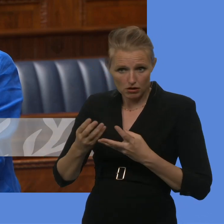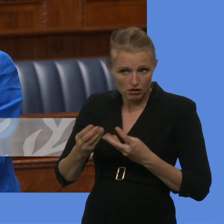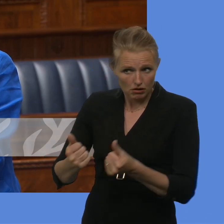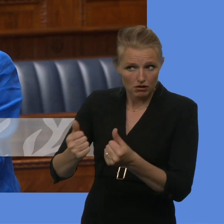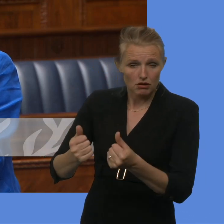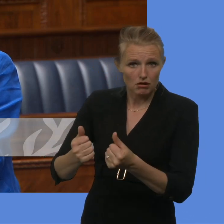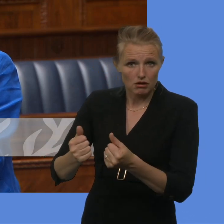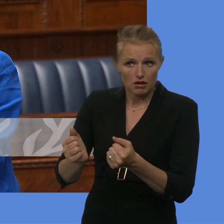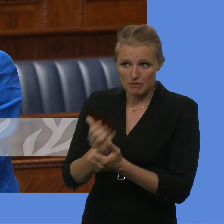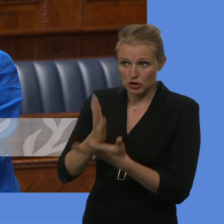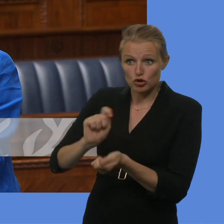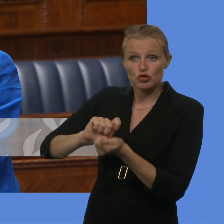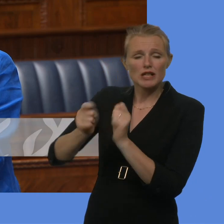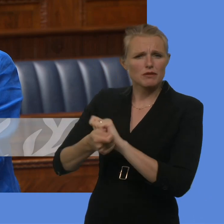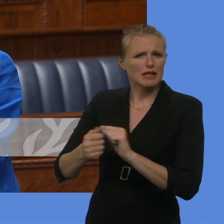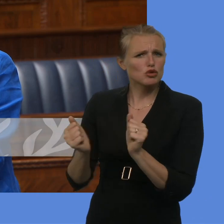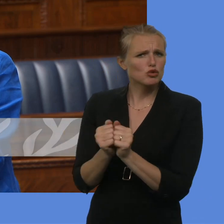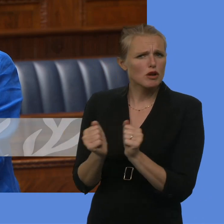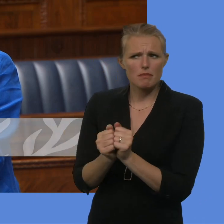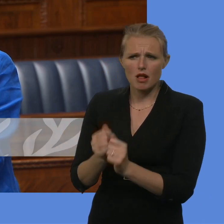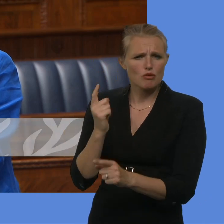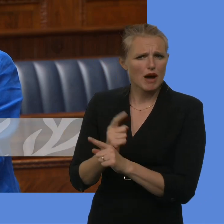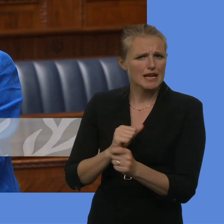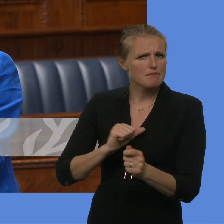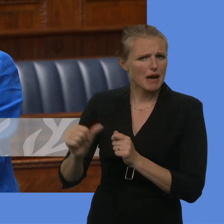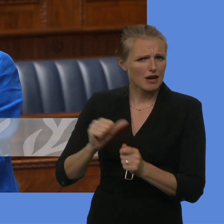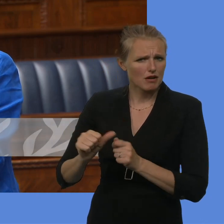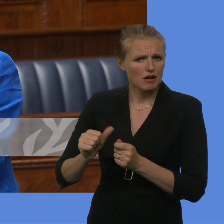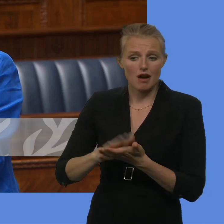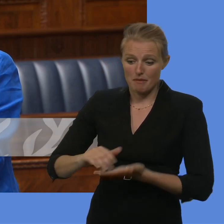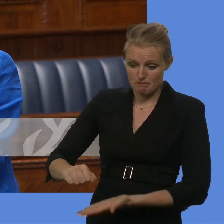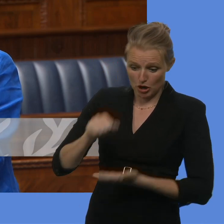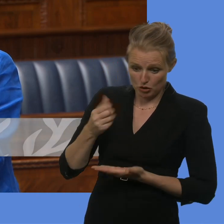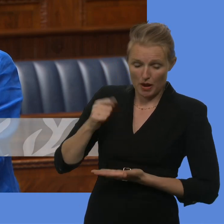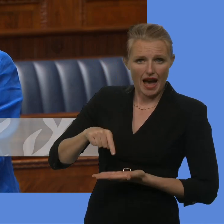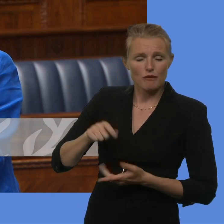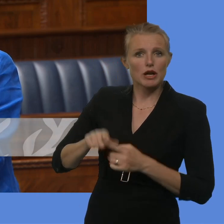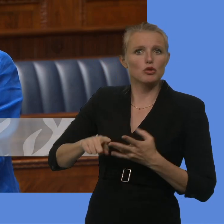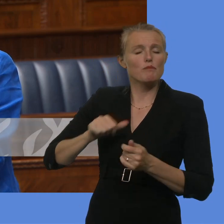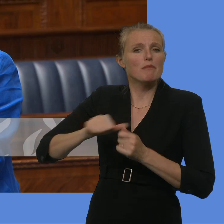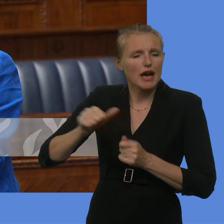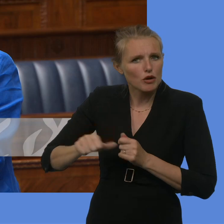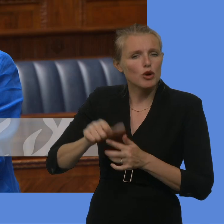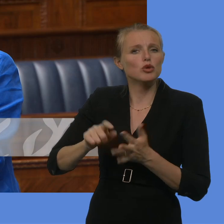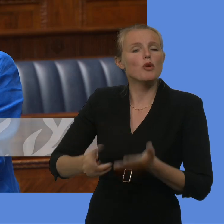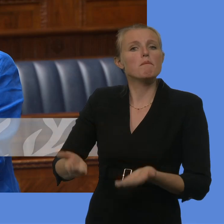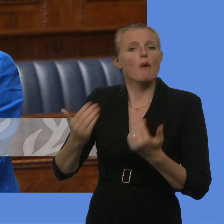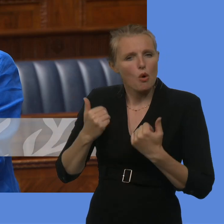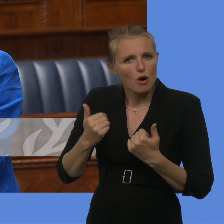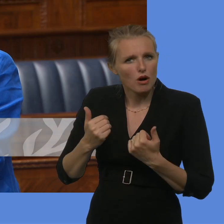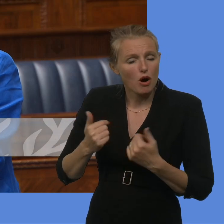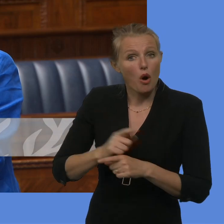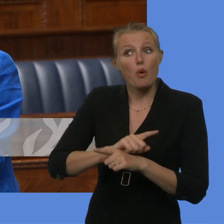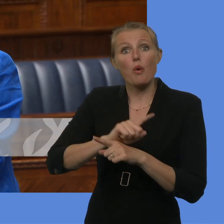interventions of transformation to ensure that we can do more with the budget that we have and to ensure that we can continue